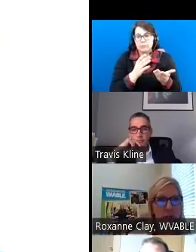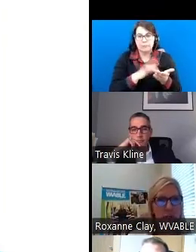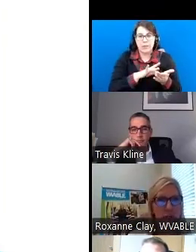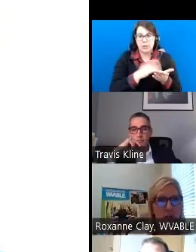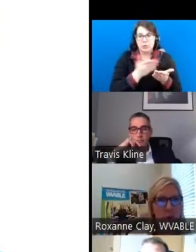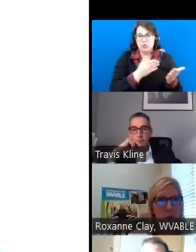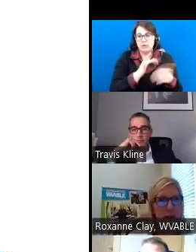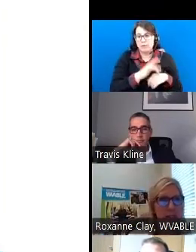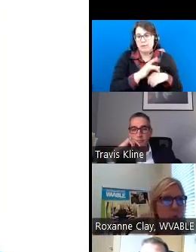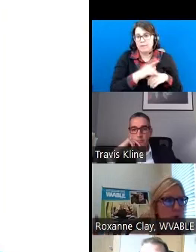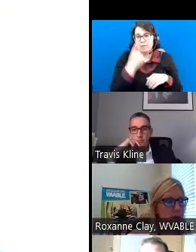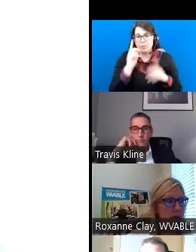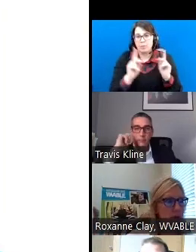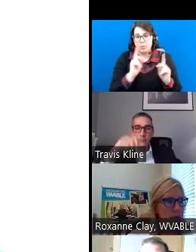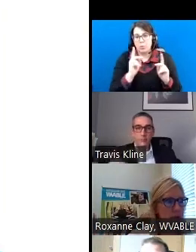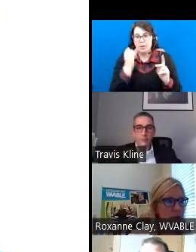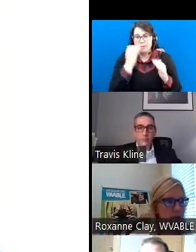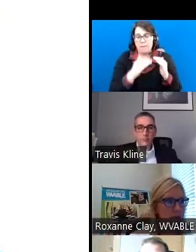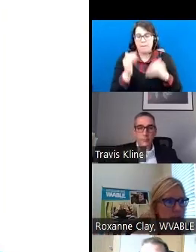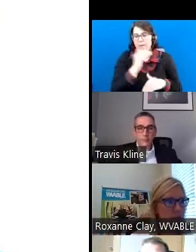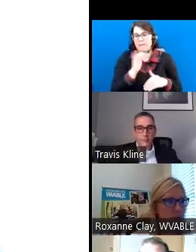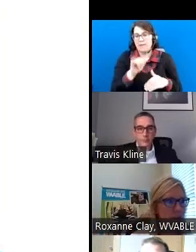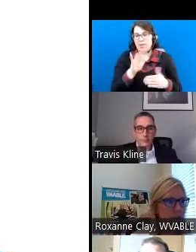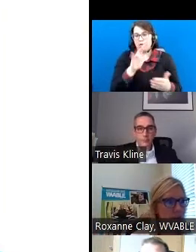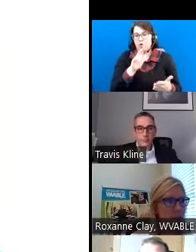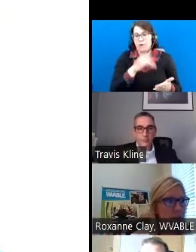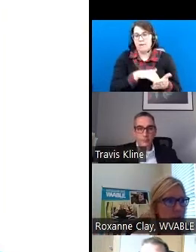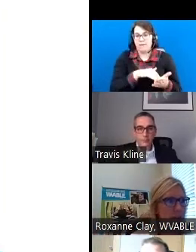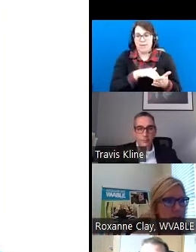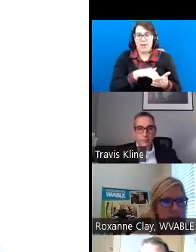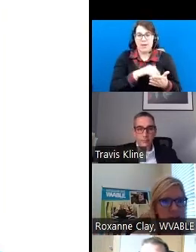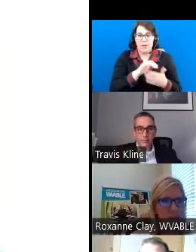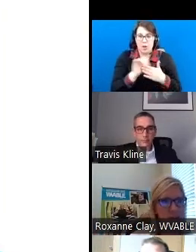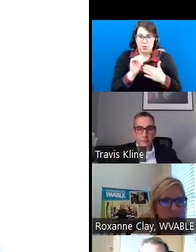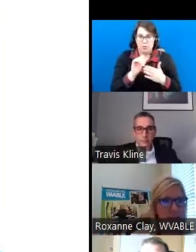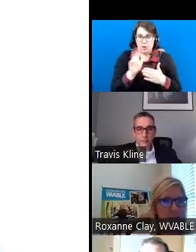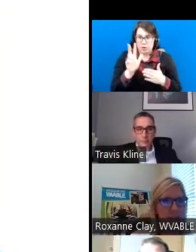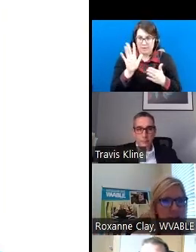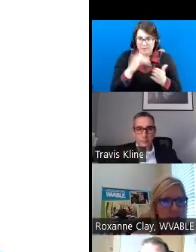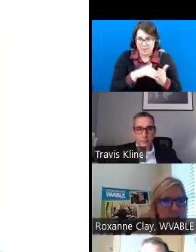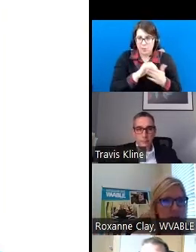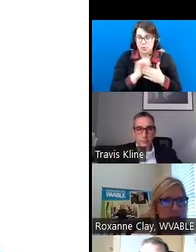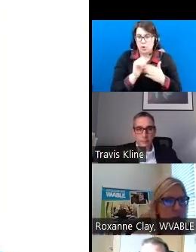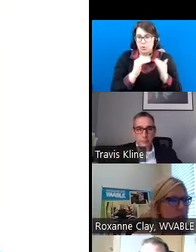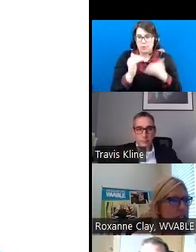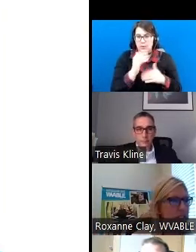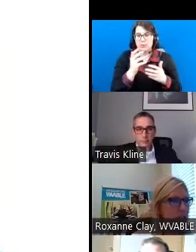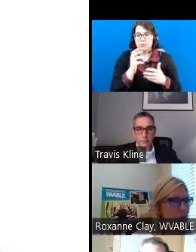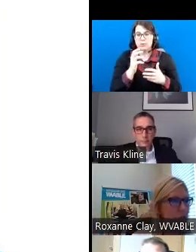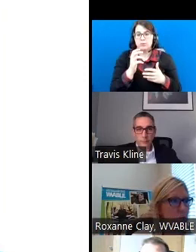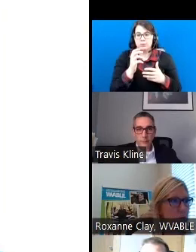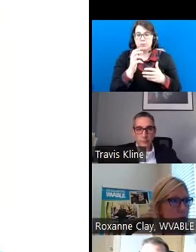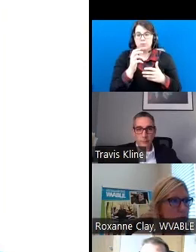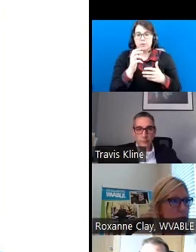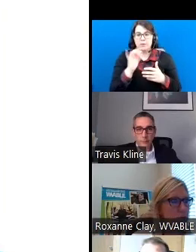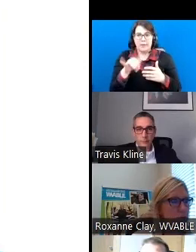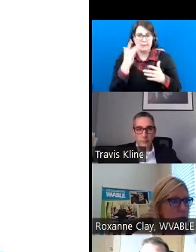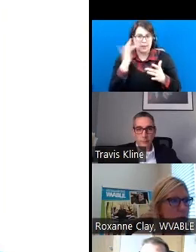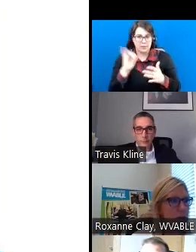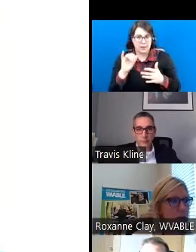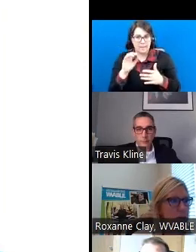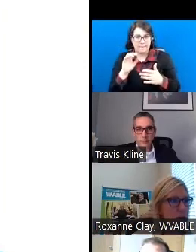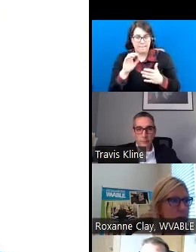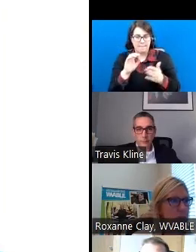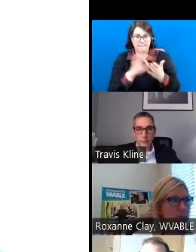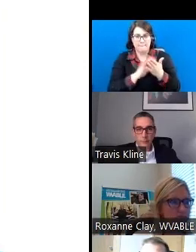that, you know, makes more than that $35,000 amount. So it sounds like this Medicaid work incentive would be one of those